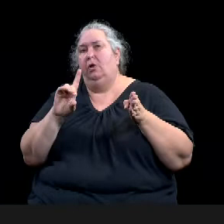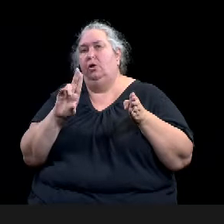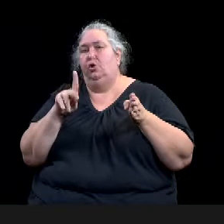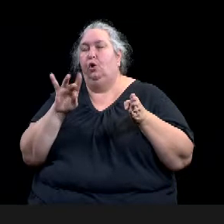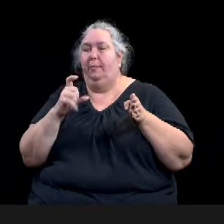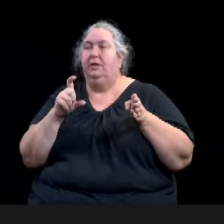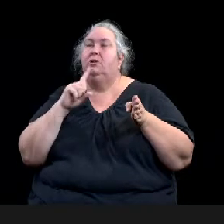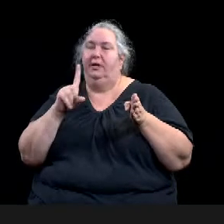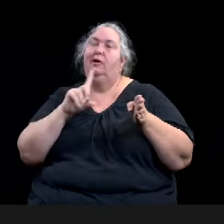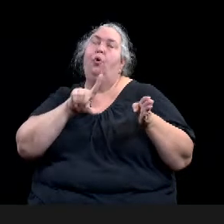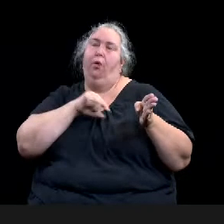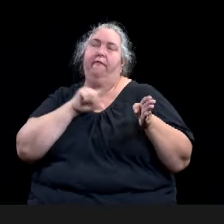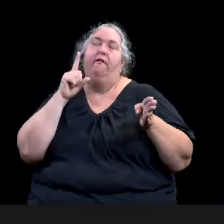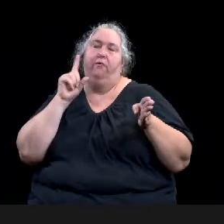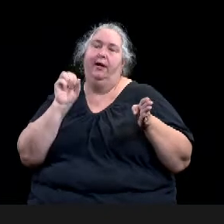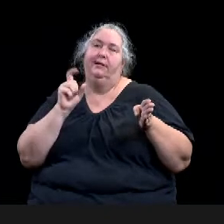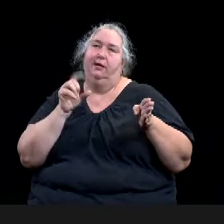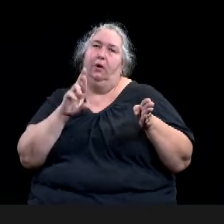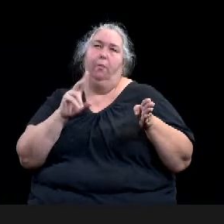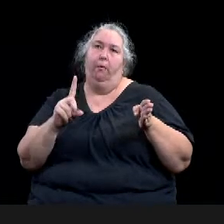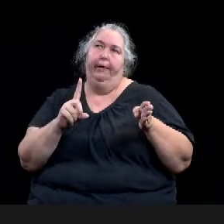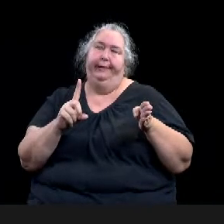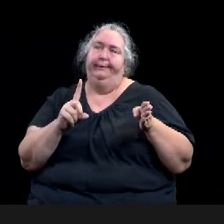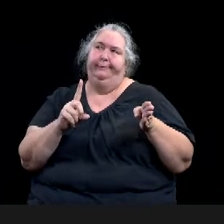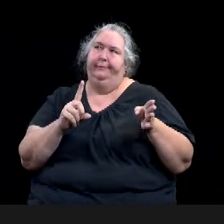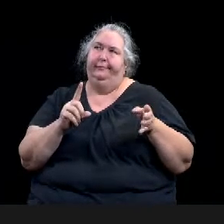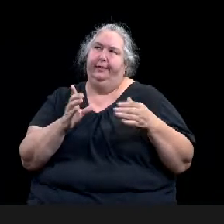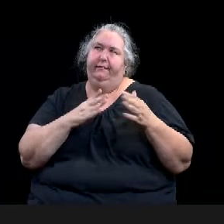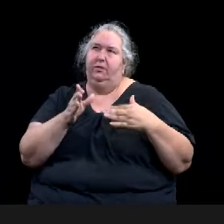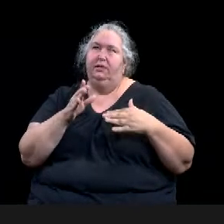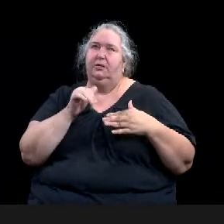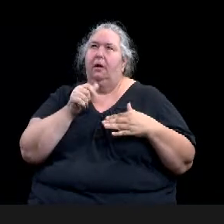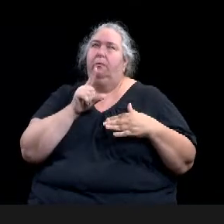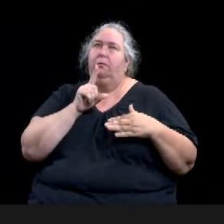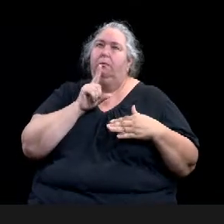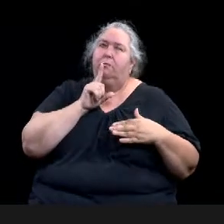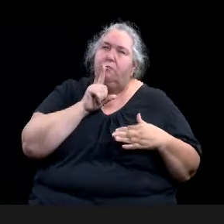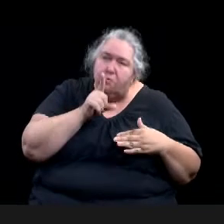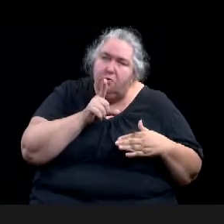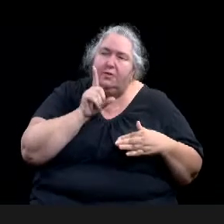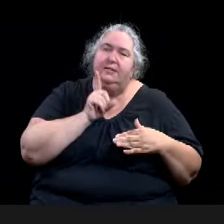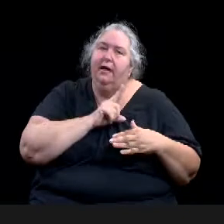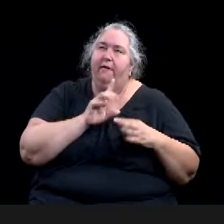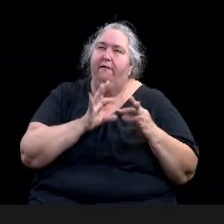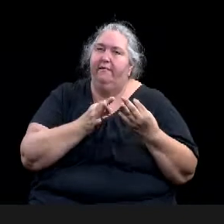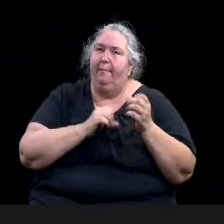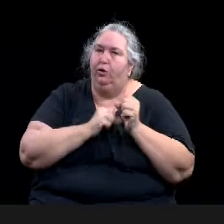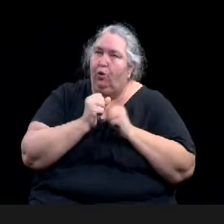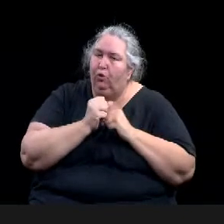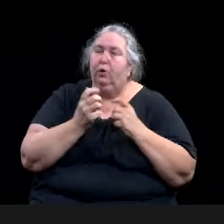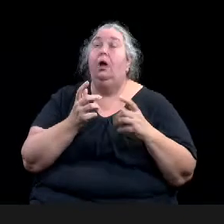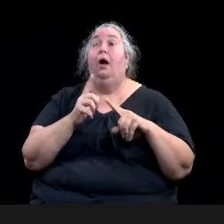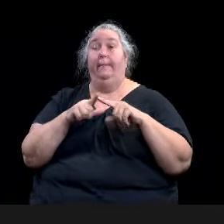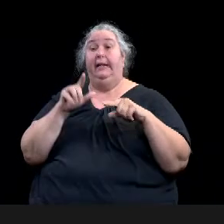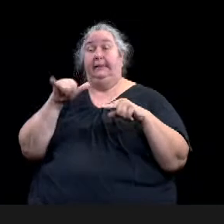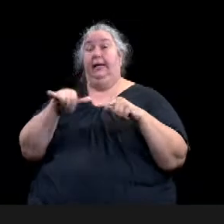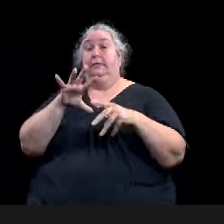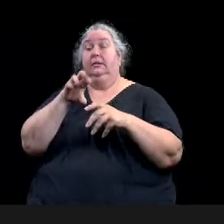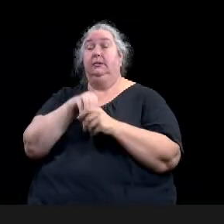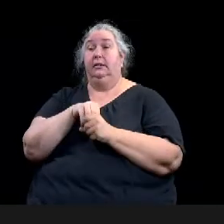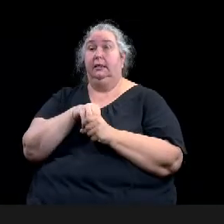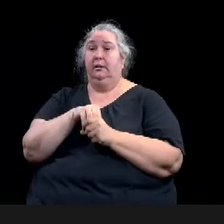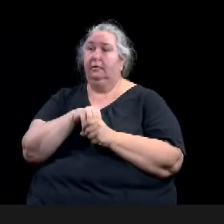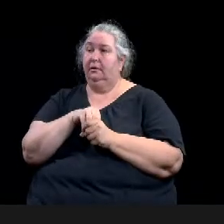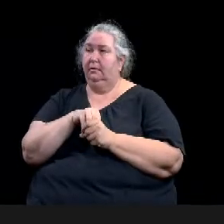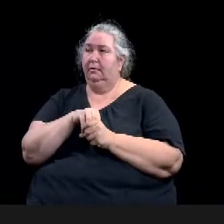is in our, um, Dean Island neighborhood at the corner of 29th and, and home in, um, single family